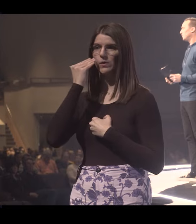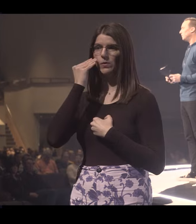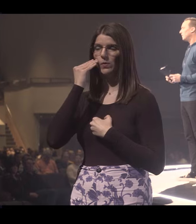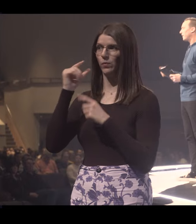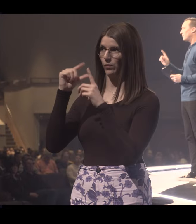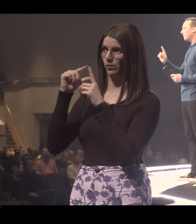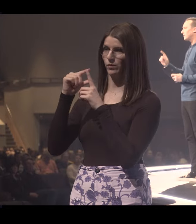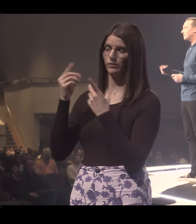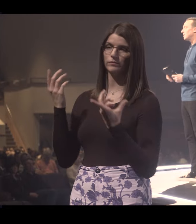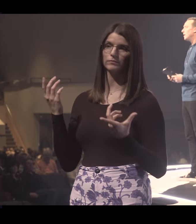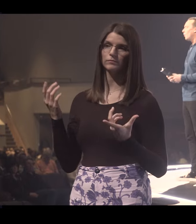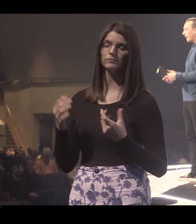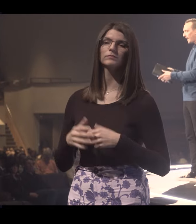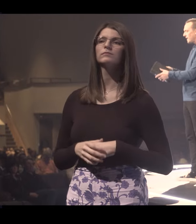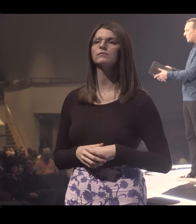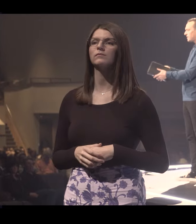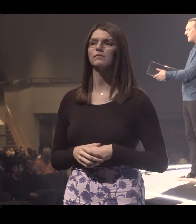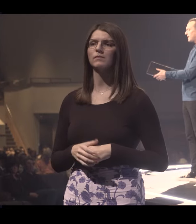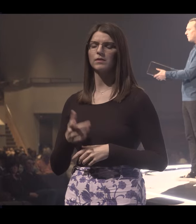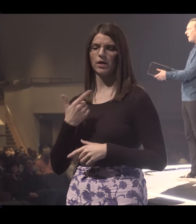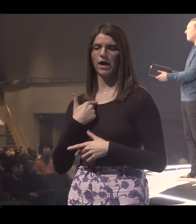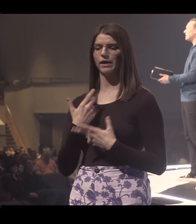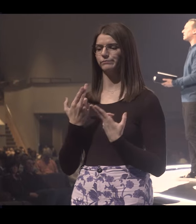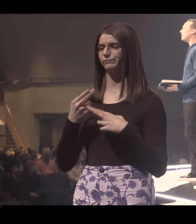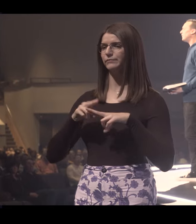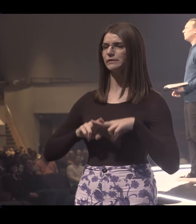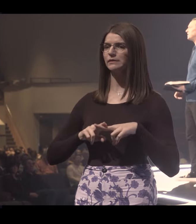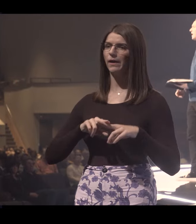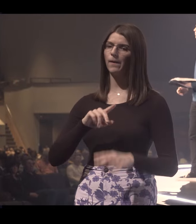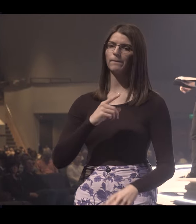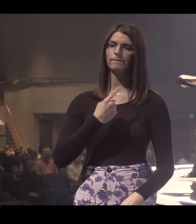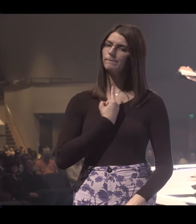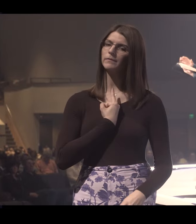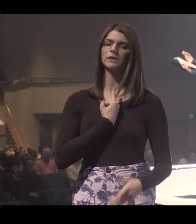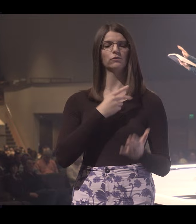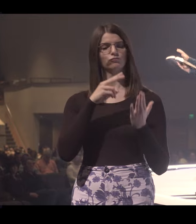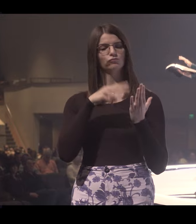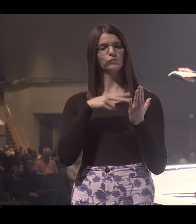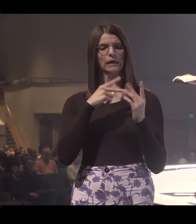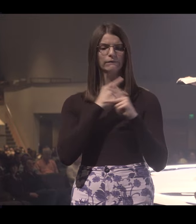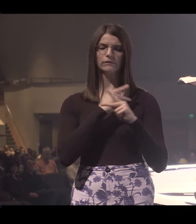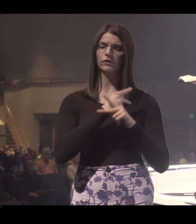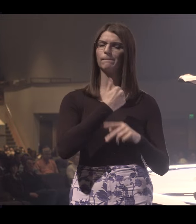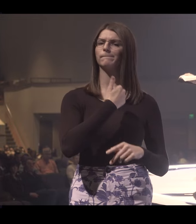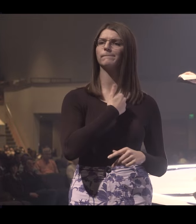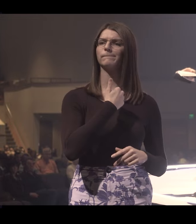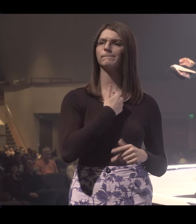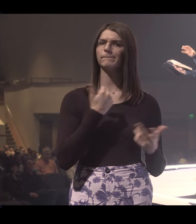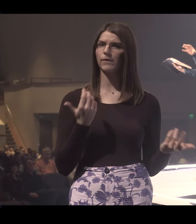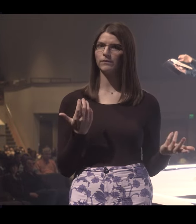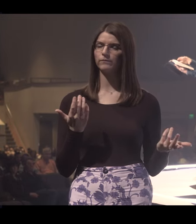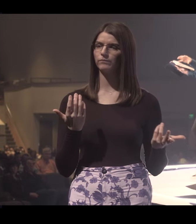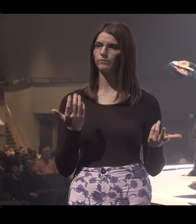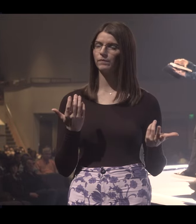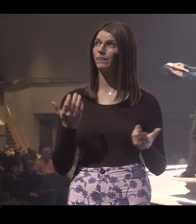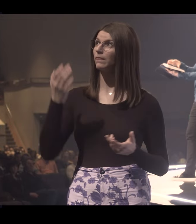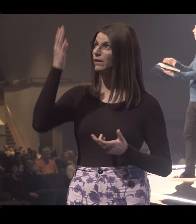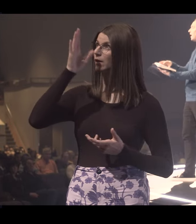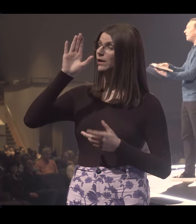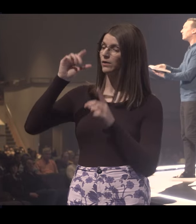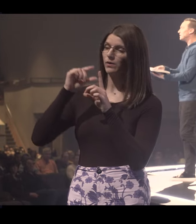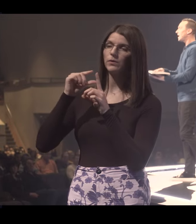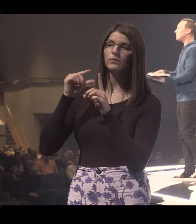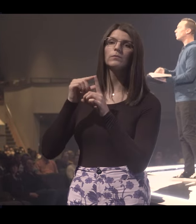God's word. Why is that true? Think about this. Why can't I just sit down by myself and read God's word and figure it all out for myself? Because